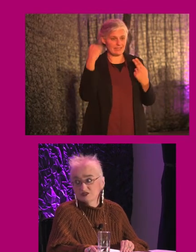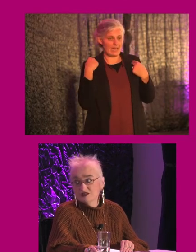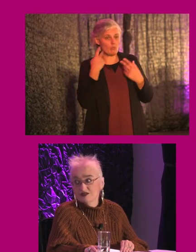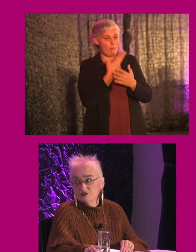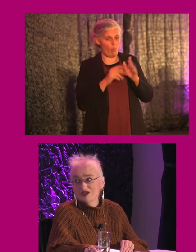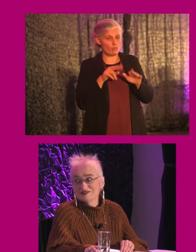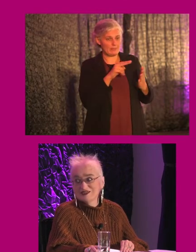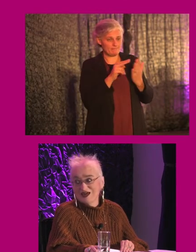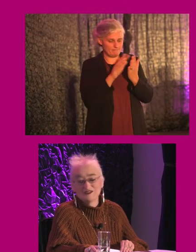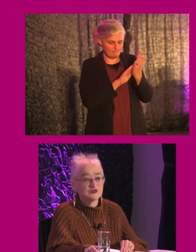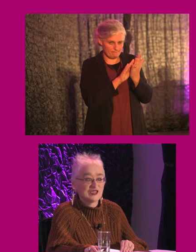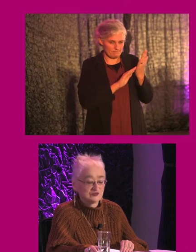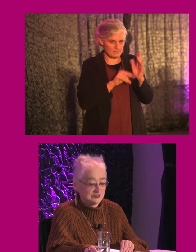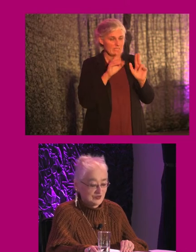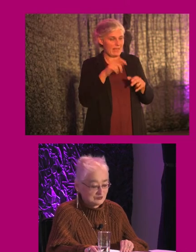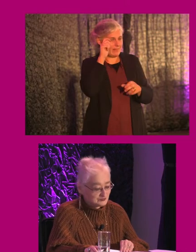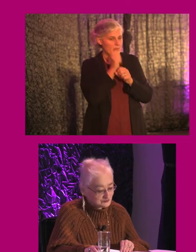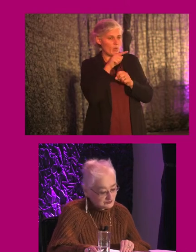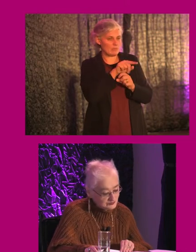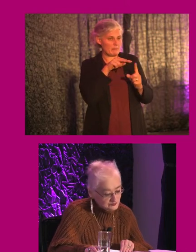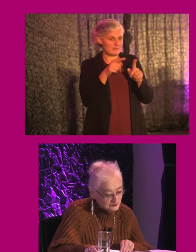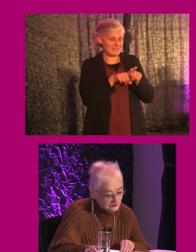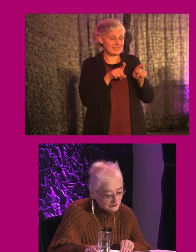English. So we had to take that into account as well.